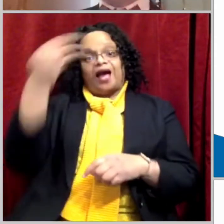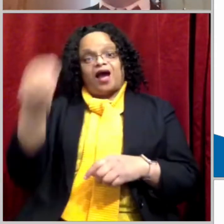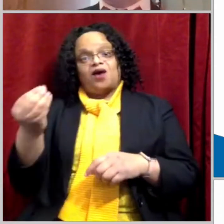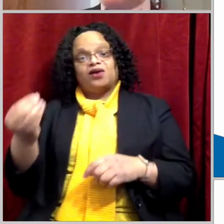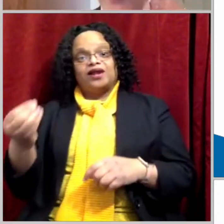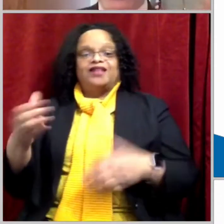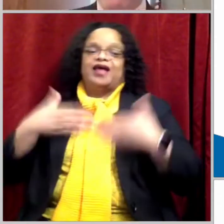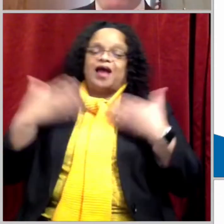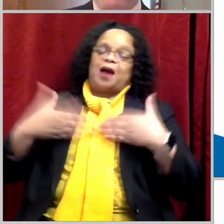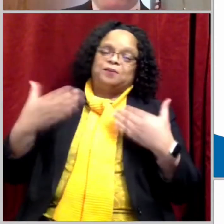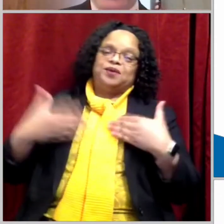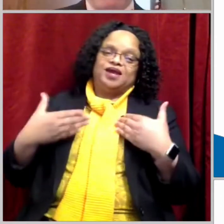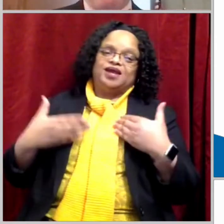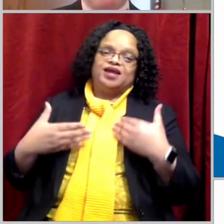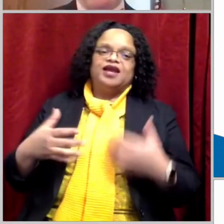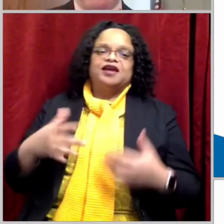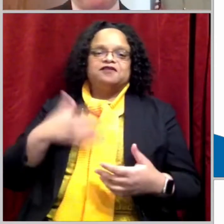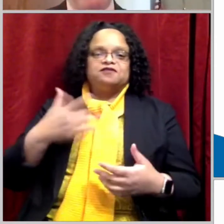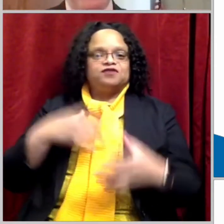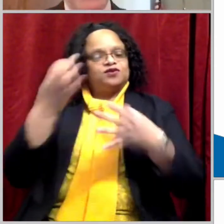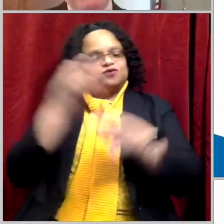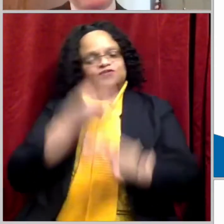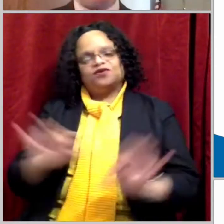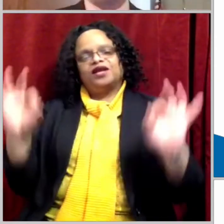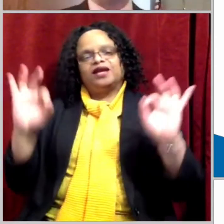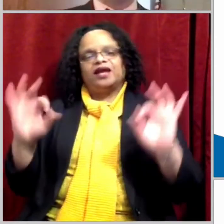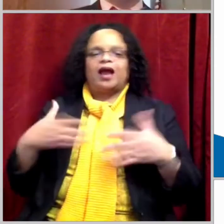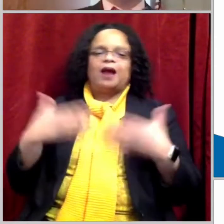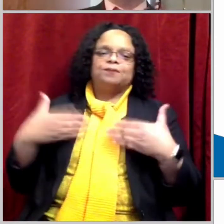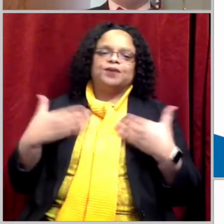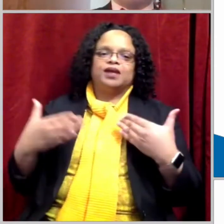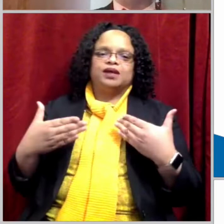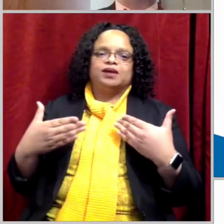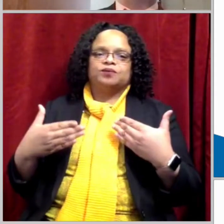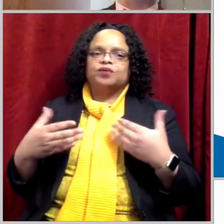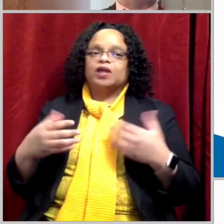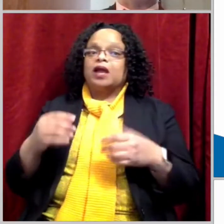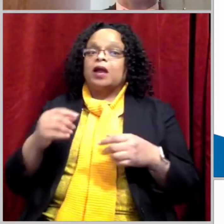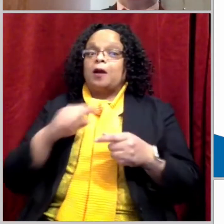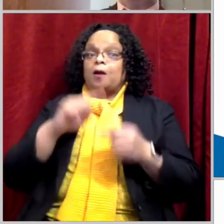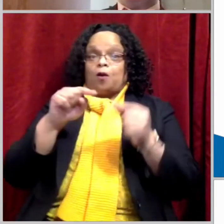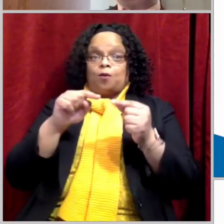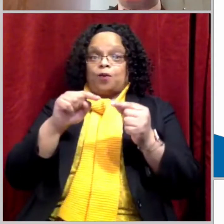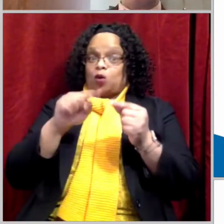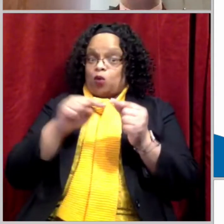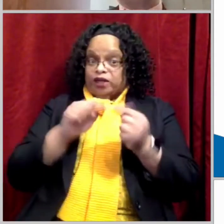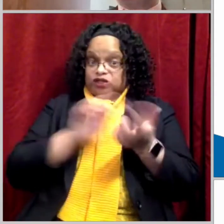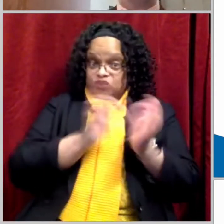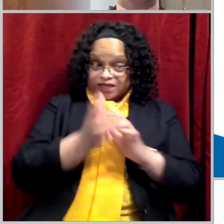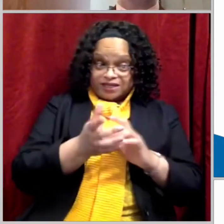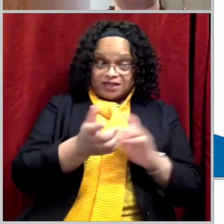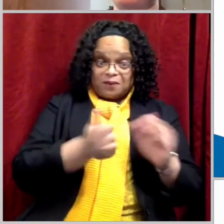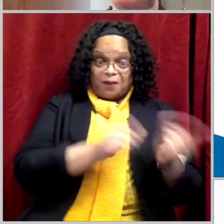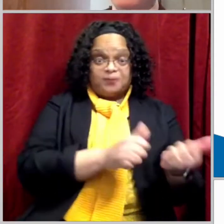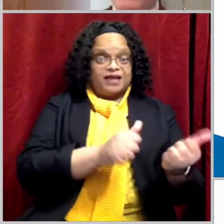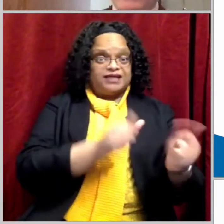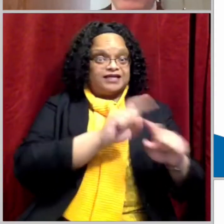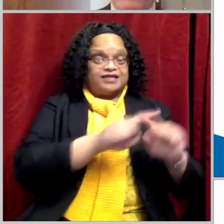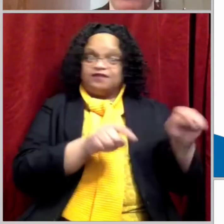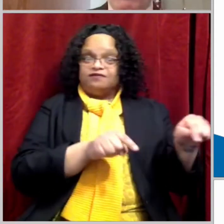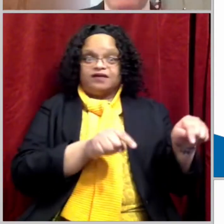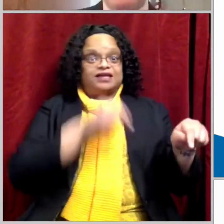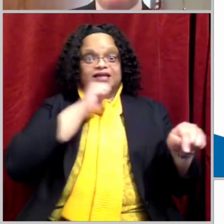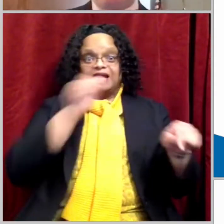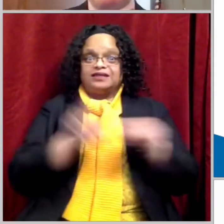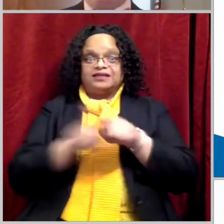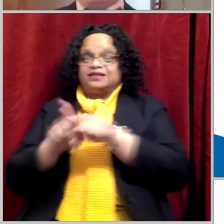They did something great. They feel free. They feel joyful. But something different happened with Jesus. When he got baptized, it was not like